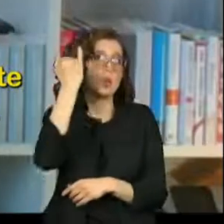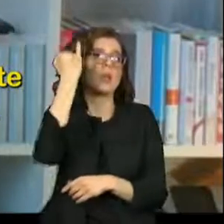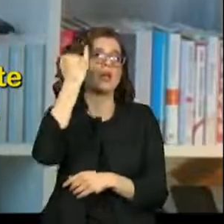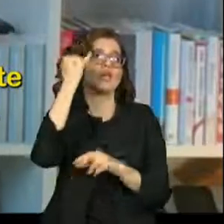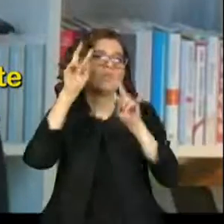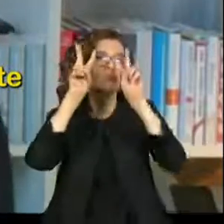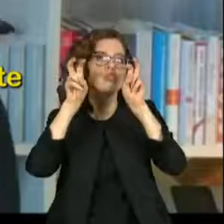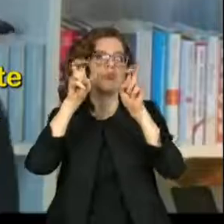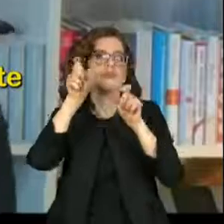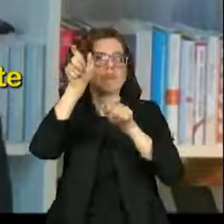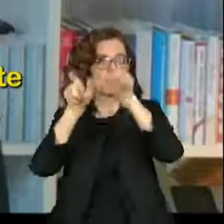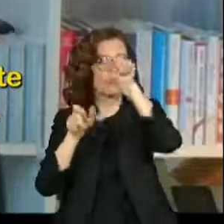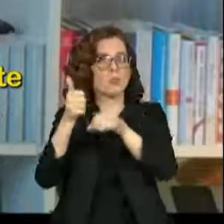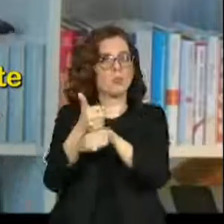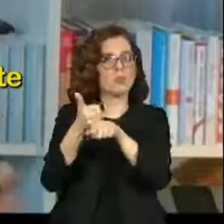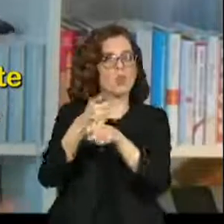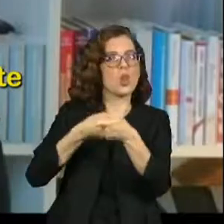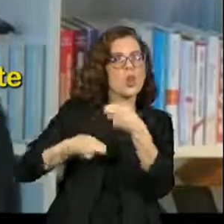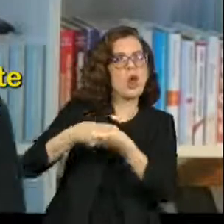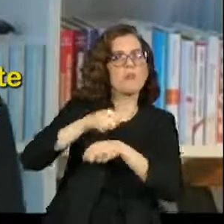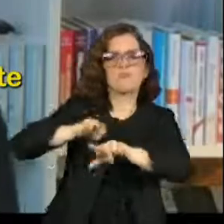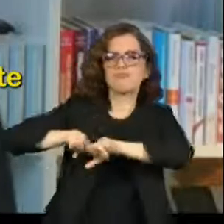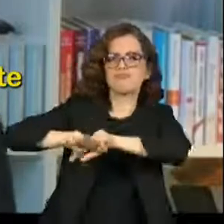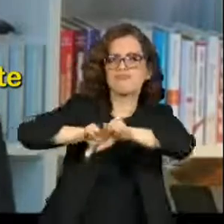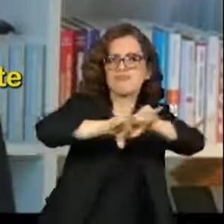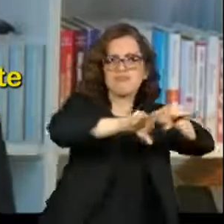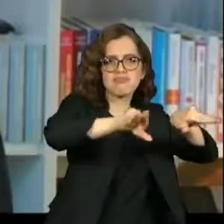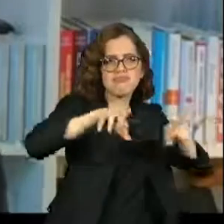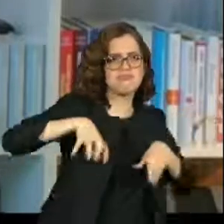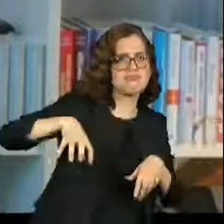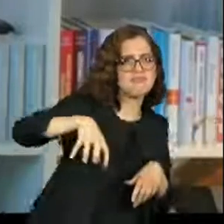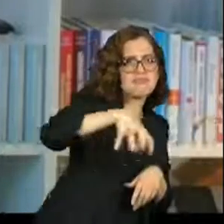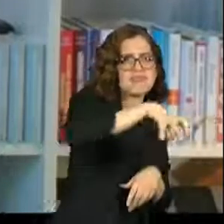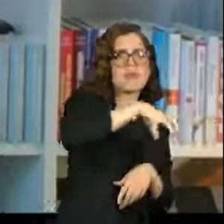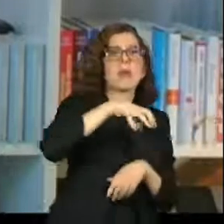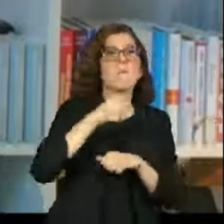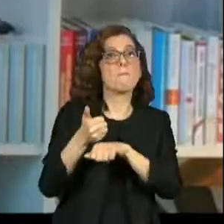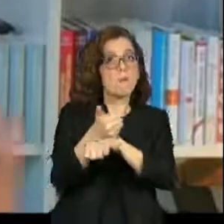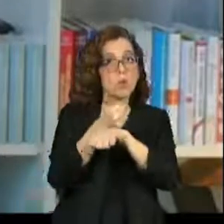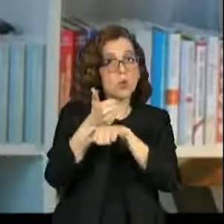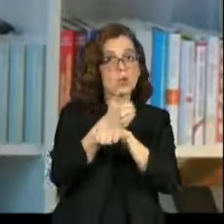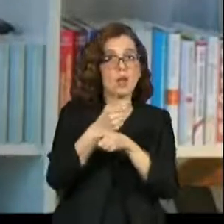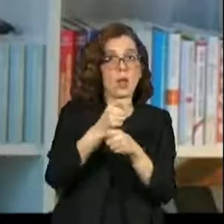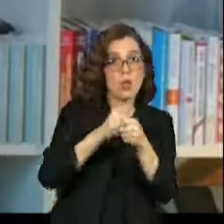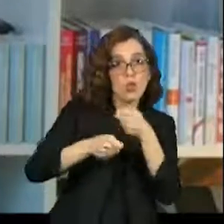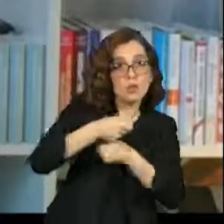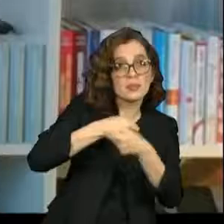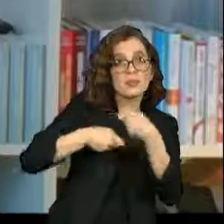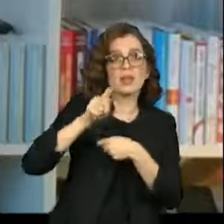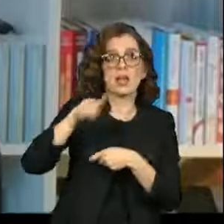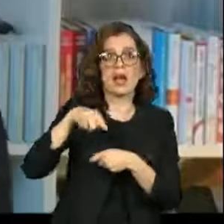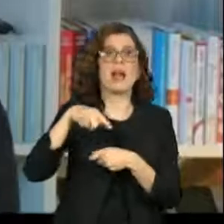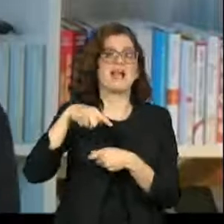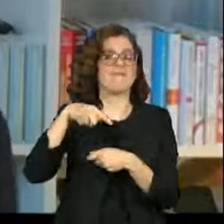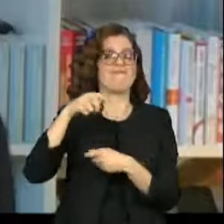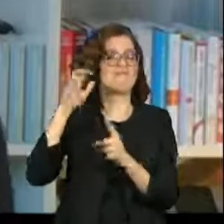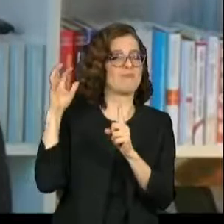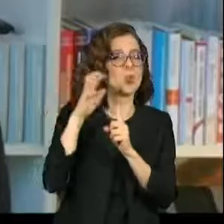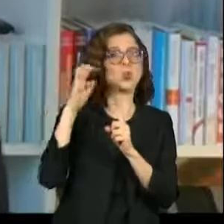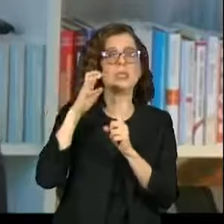agree that it's really important that we get more diversity among economists. The profession of economics is very influential and powerful,